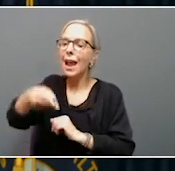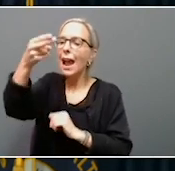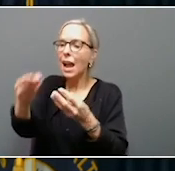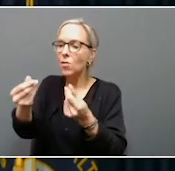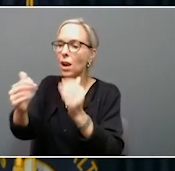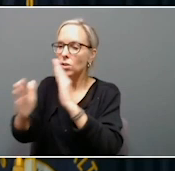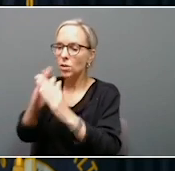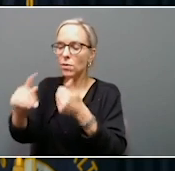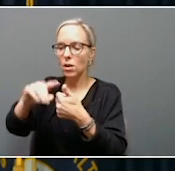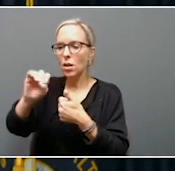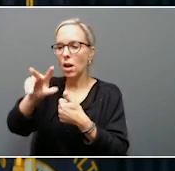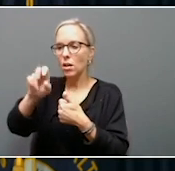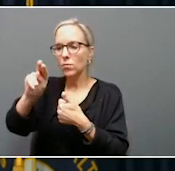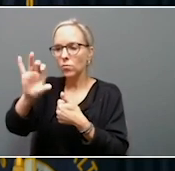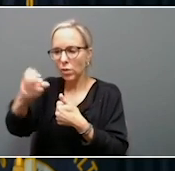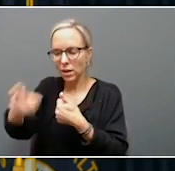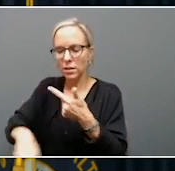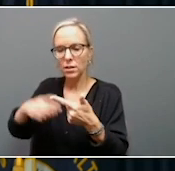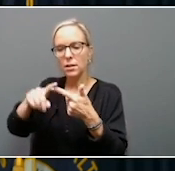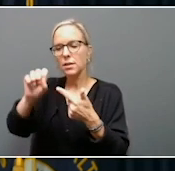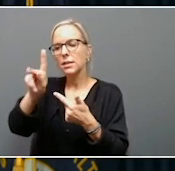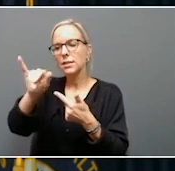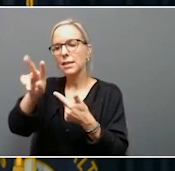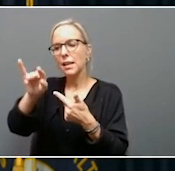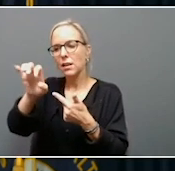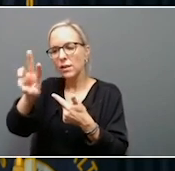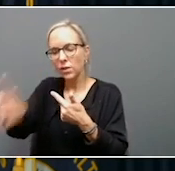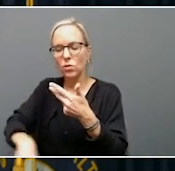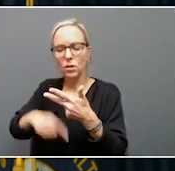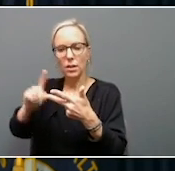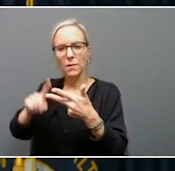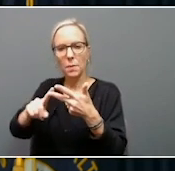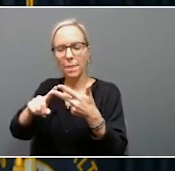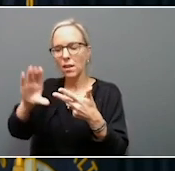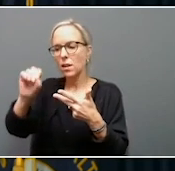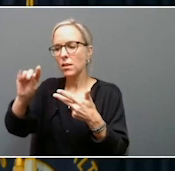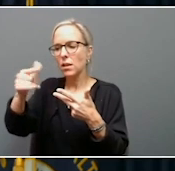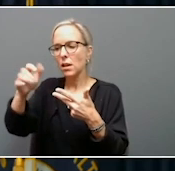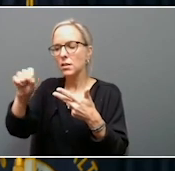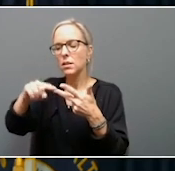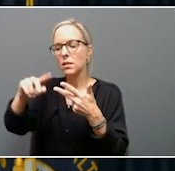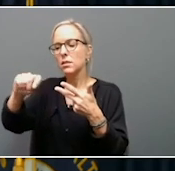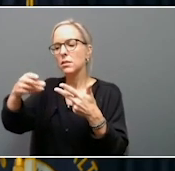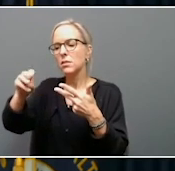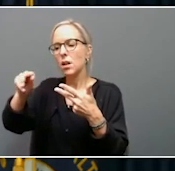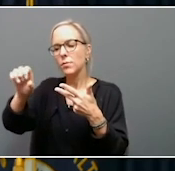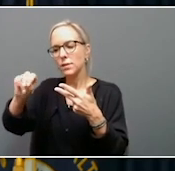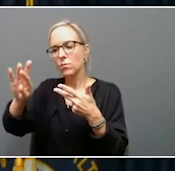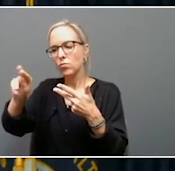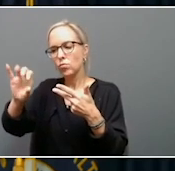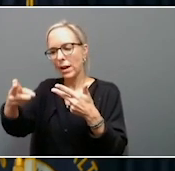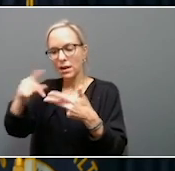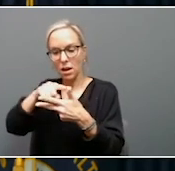Branch in Knott County, Skyview in Perry County, and recently the cottages at Thompson Branch in Letcher County. Building on